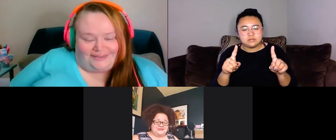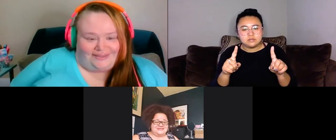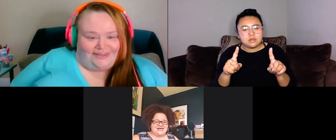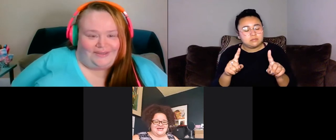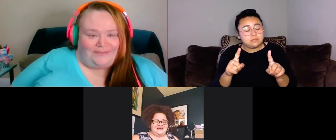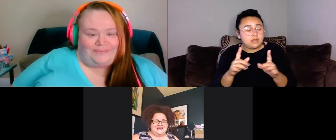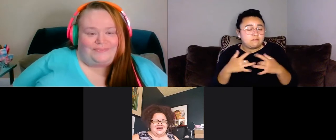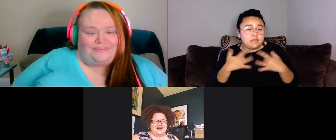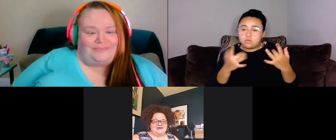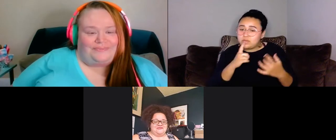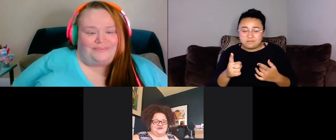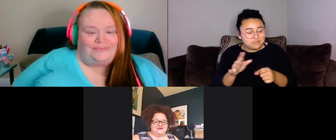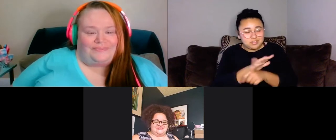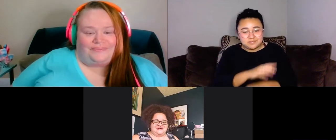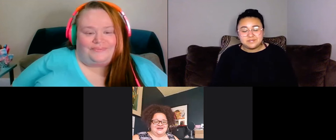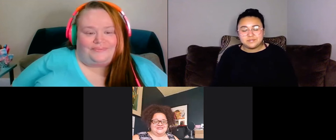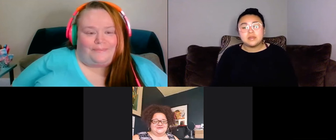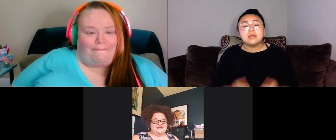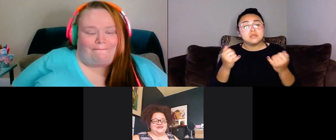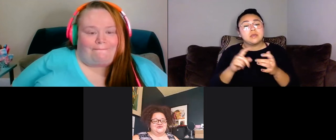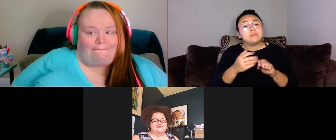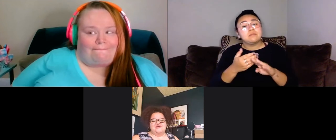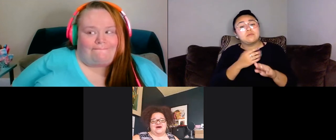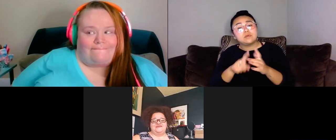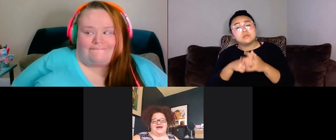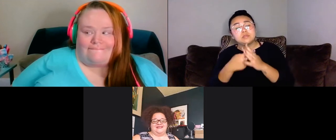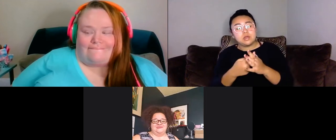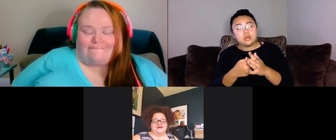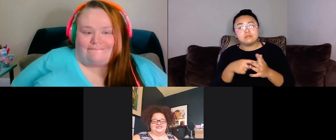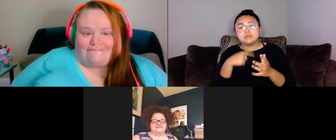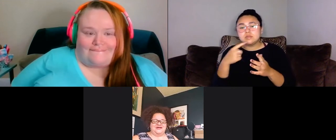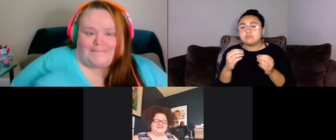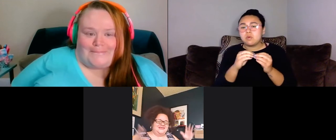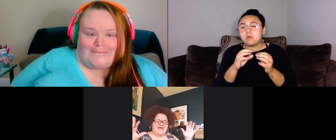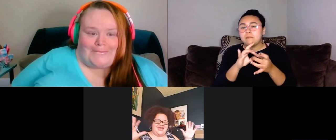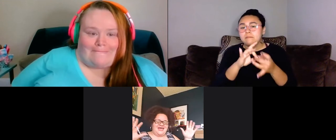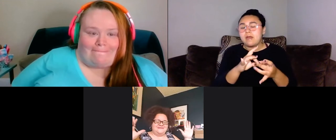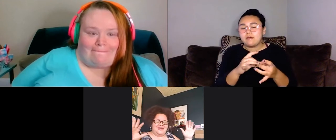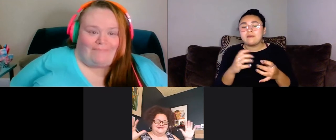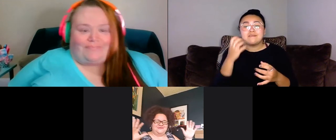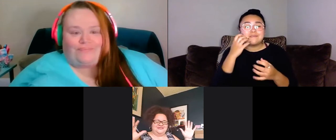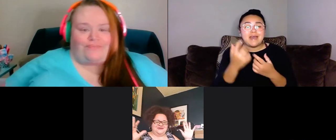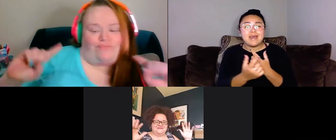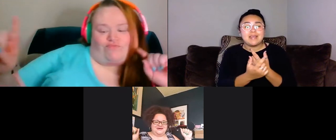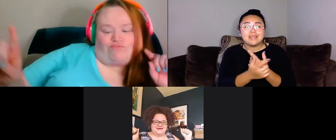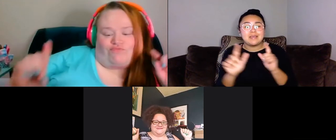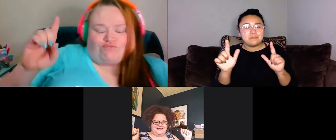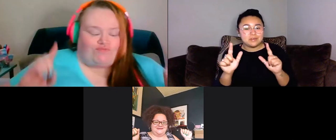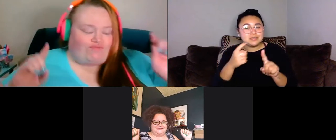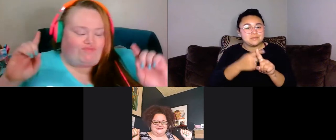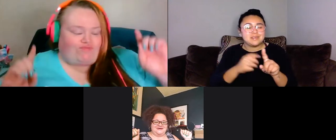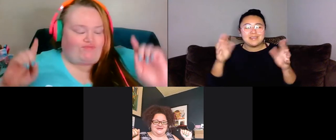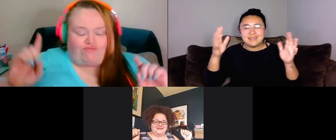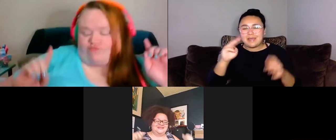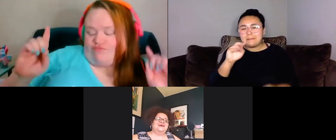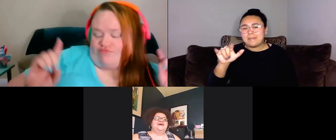But today, before we get started, I just want to tell you more about Fat Liberation Month. Yay, May 2021, Fat